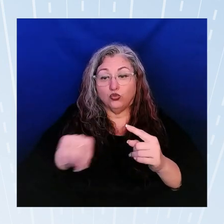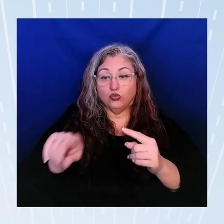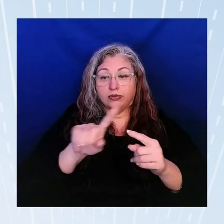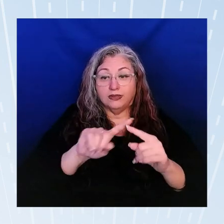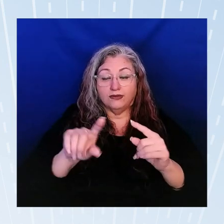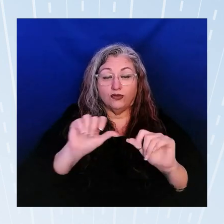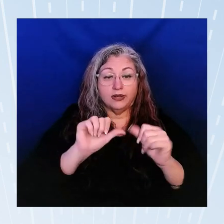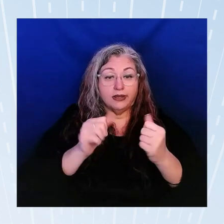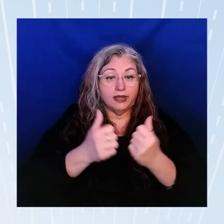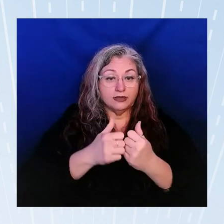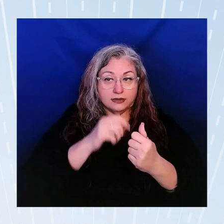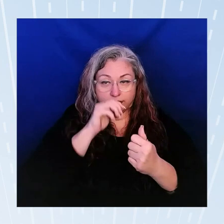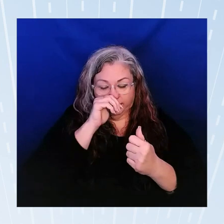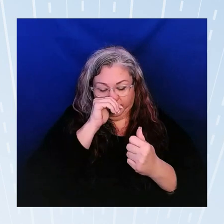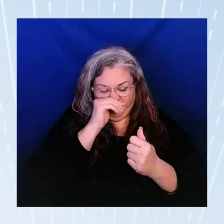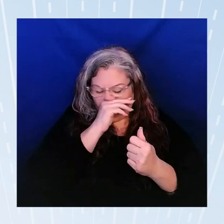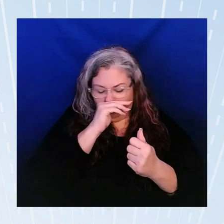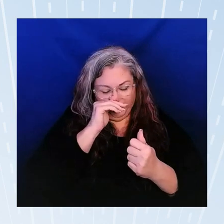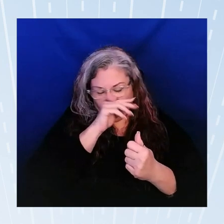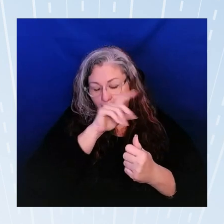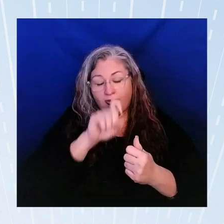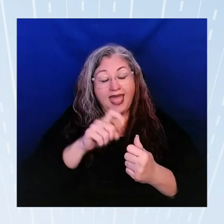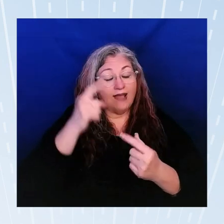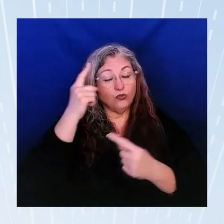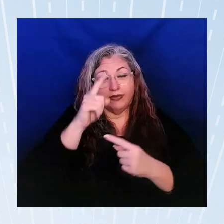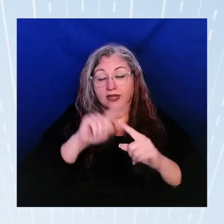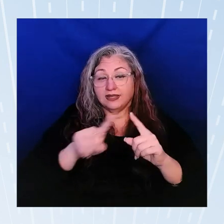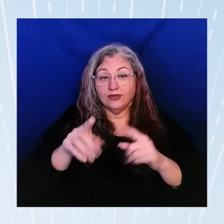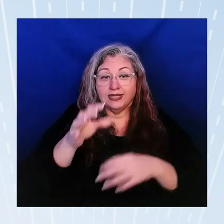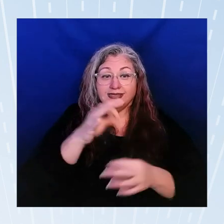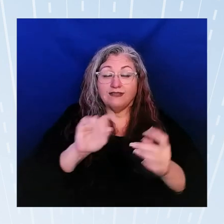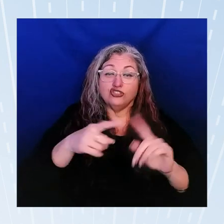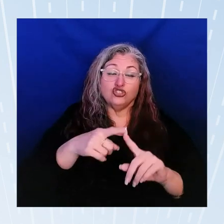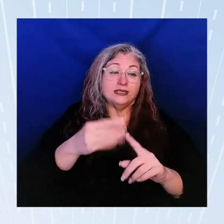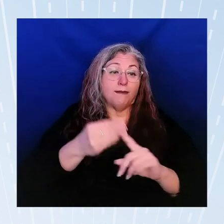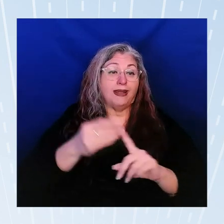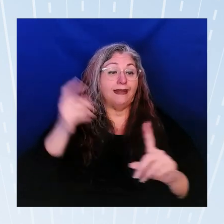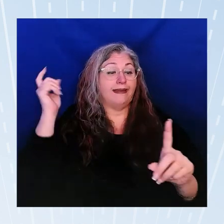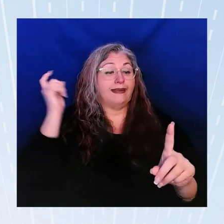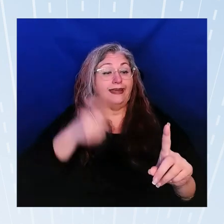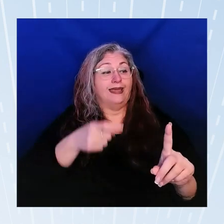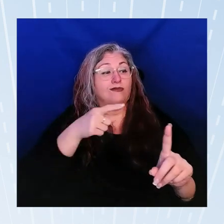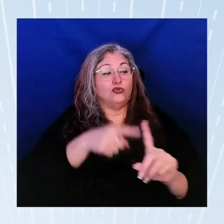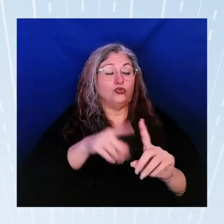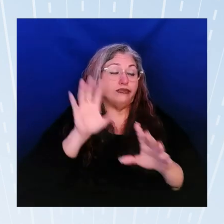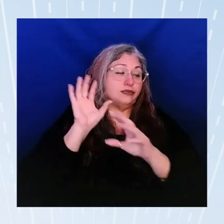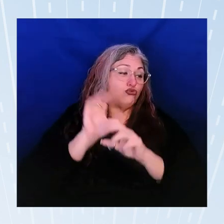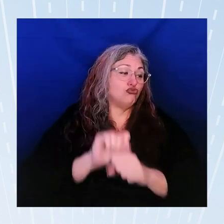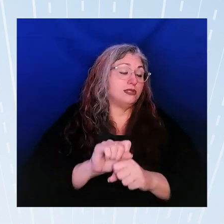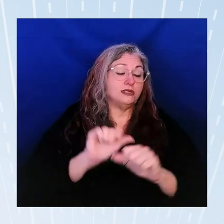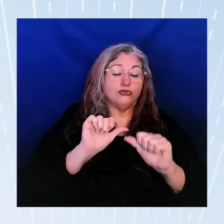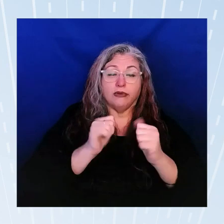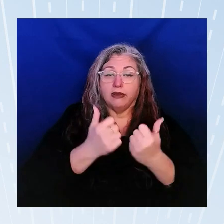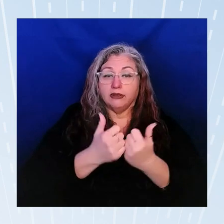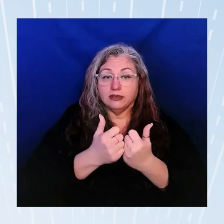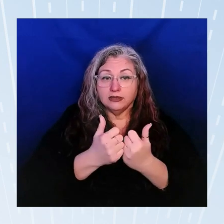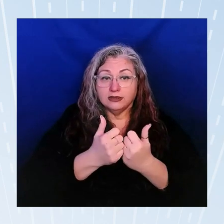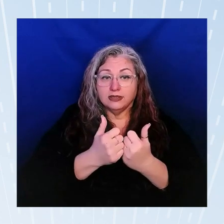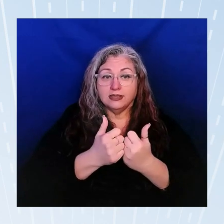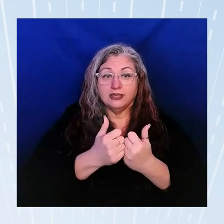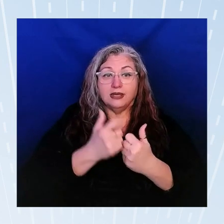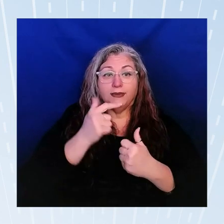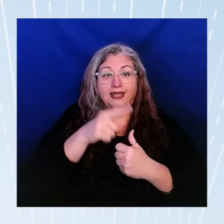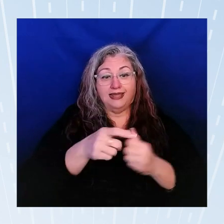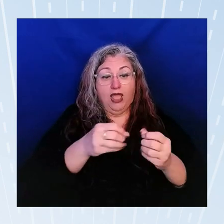that they have to think differently than just giving the money to those traditional agencies who have grown because